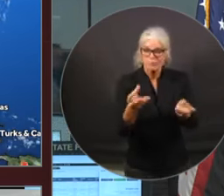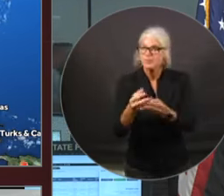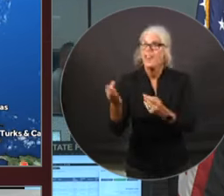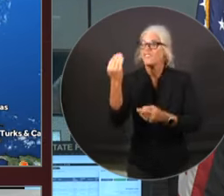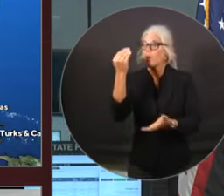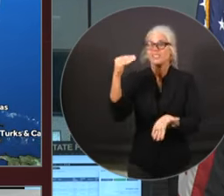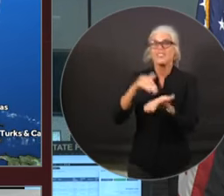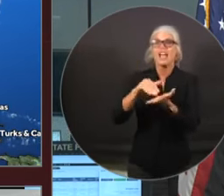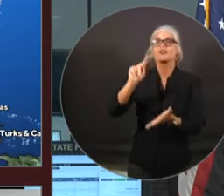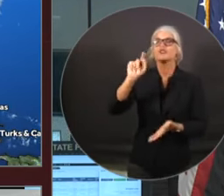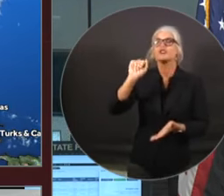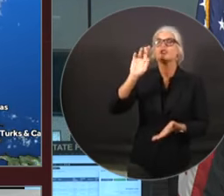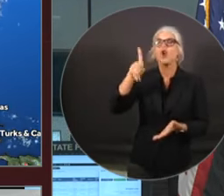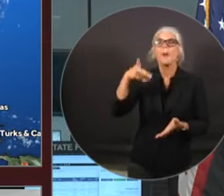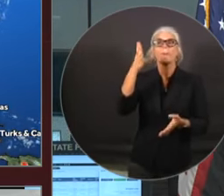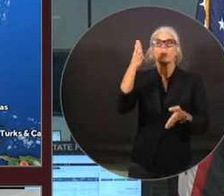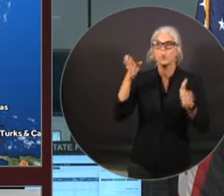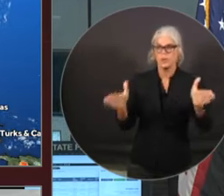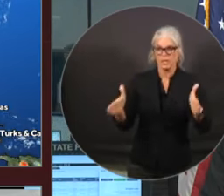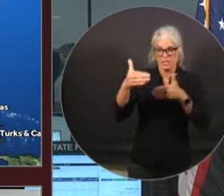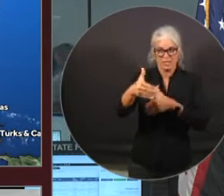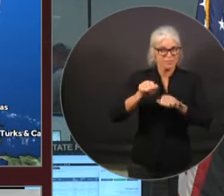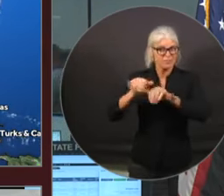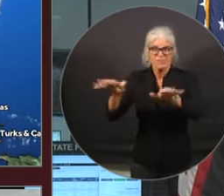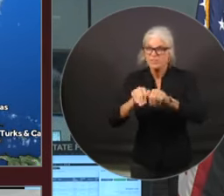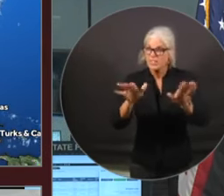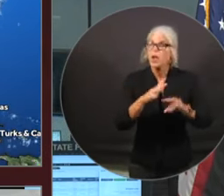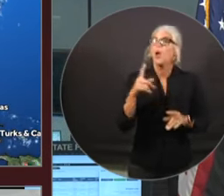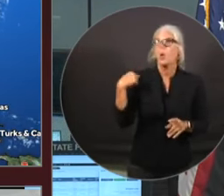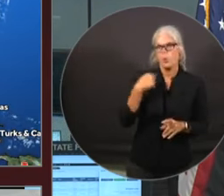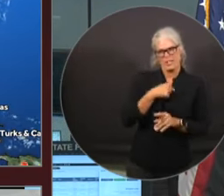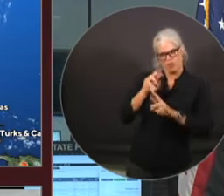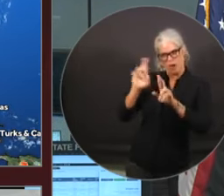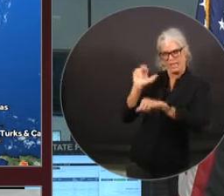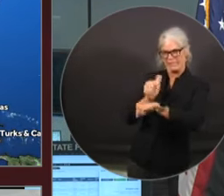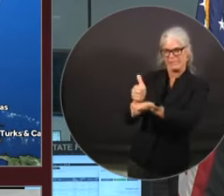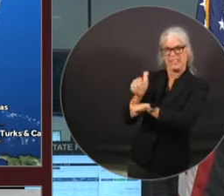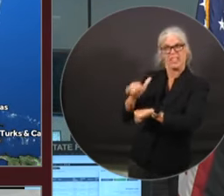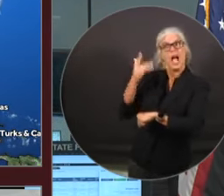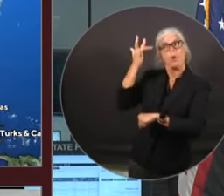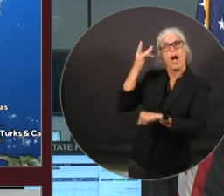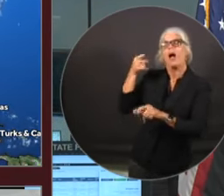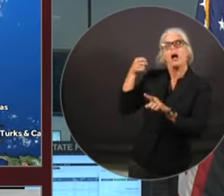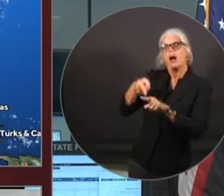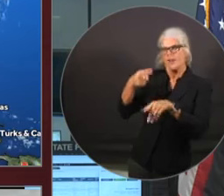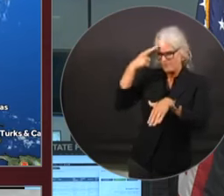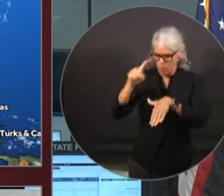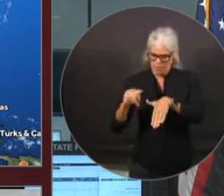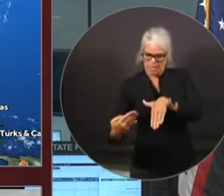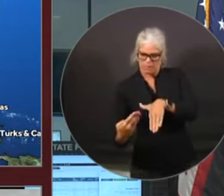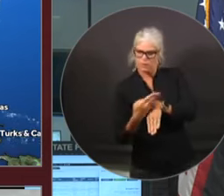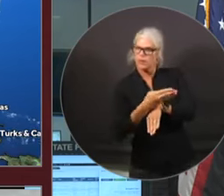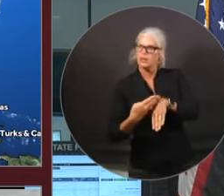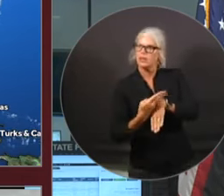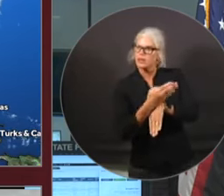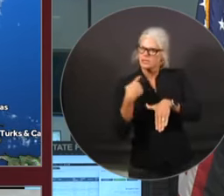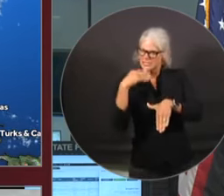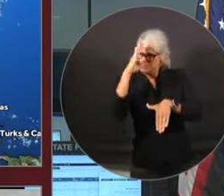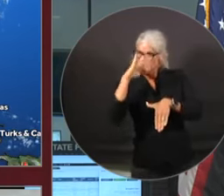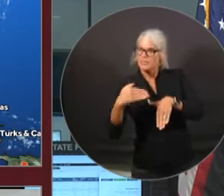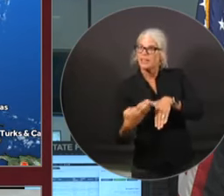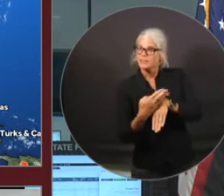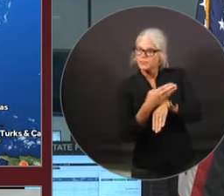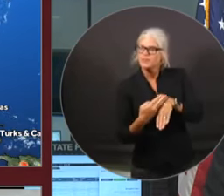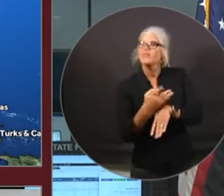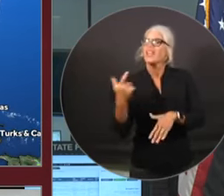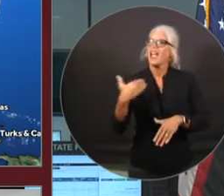we expect the most significant impact. As I mentioned earlier at our briefing the Florida Department of Transportation has staged resources